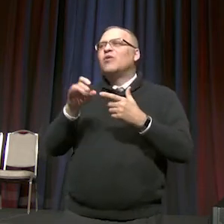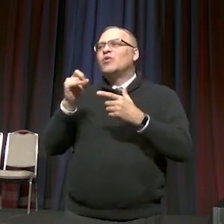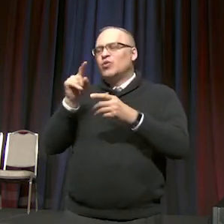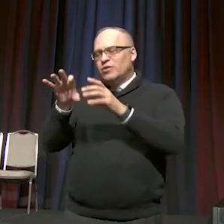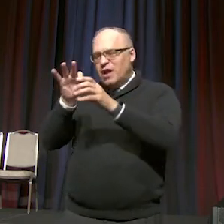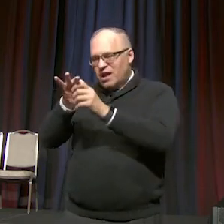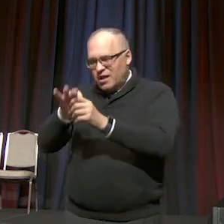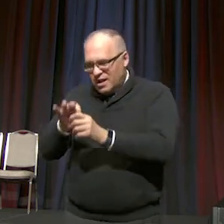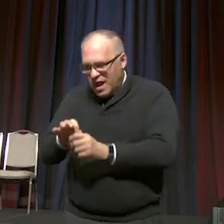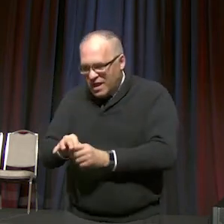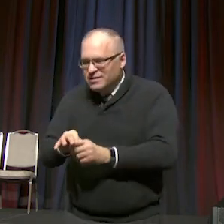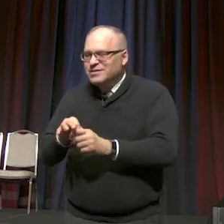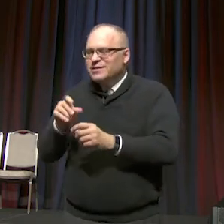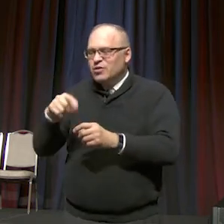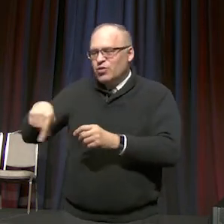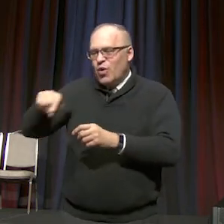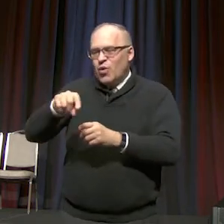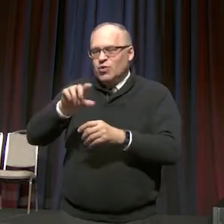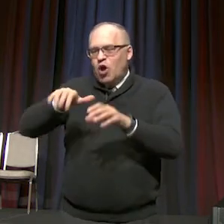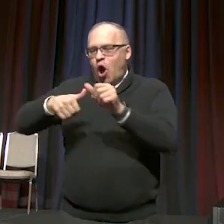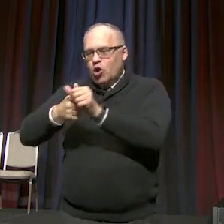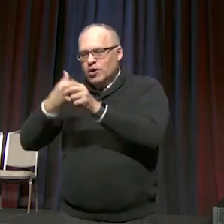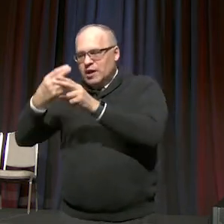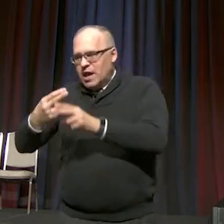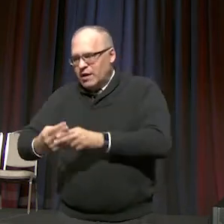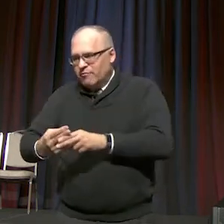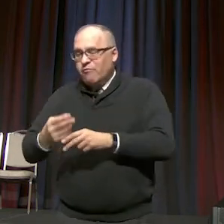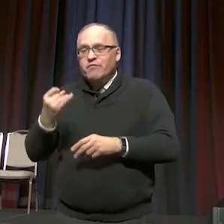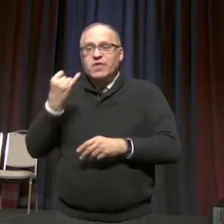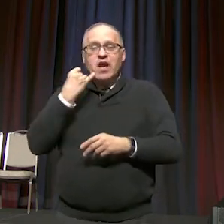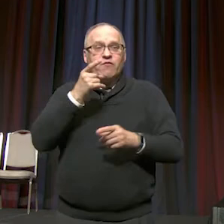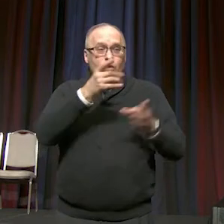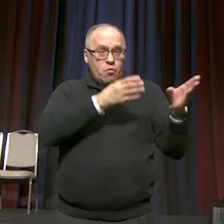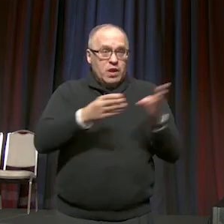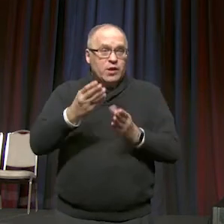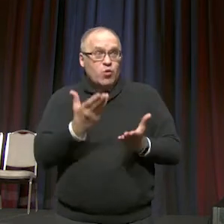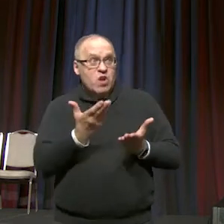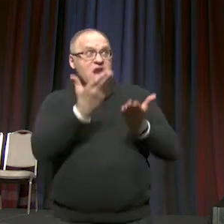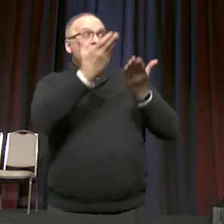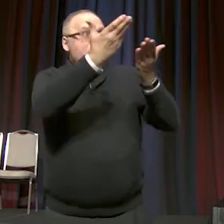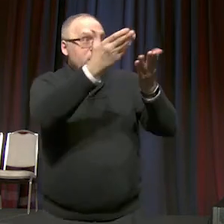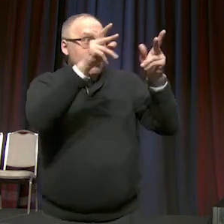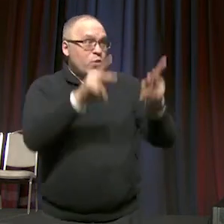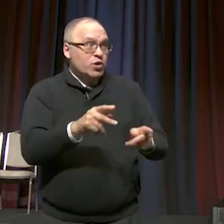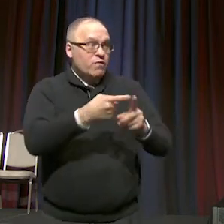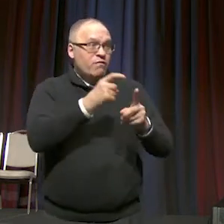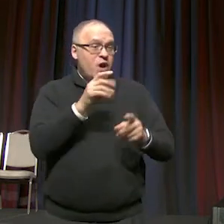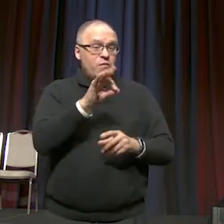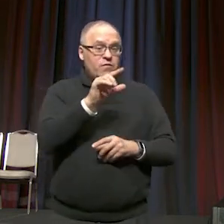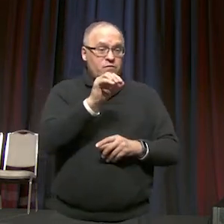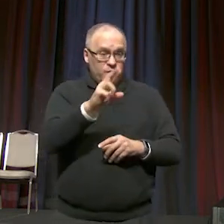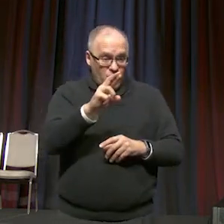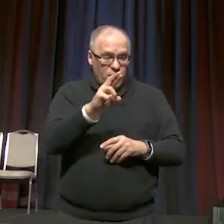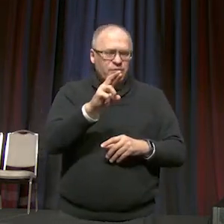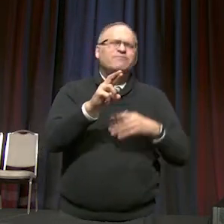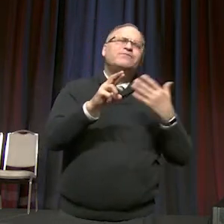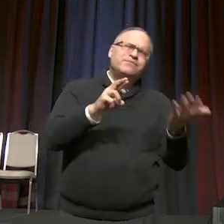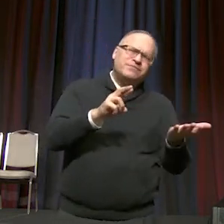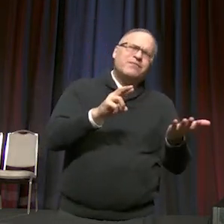If you plan to nominate somebody from the floor as a courtesy